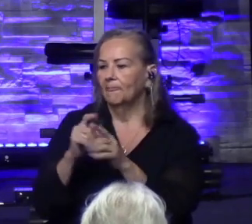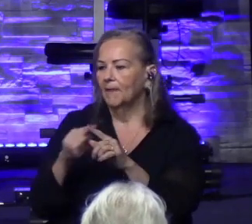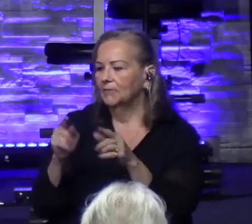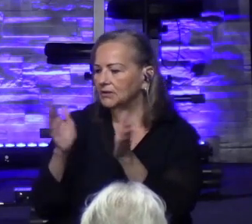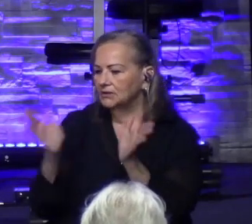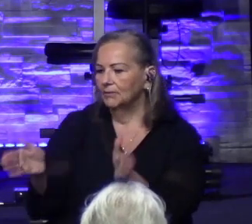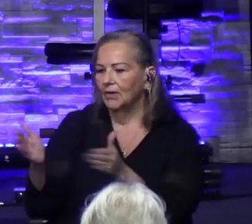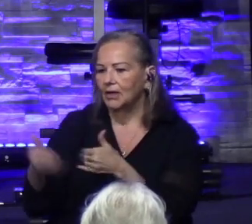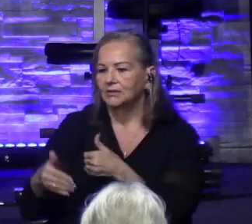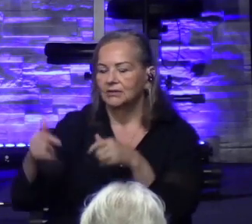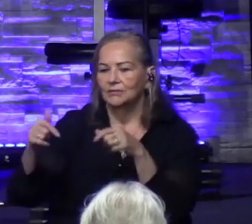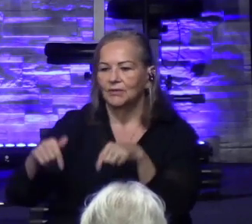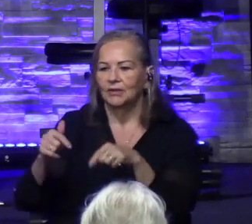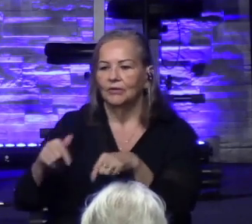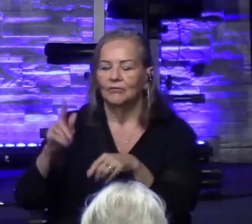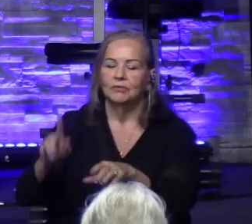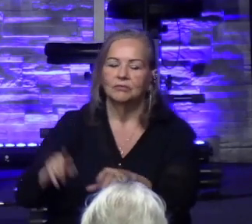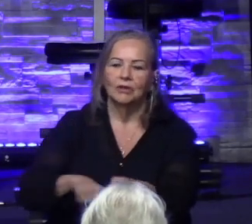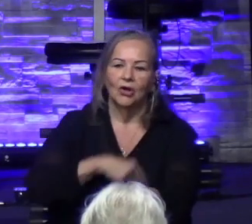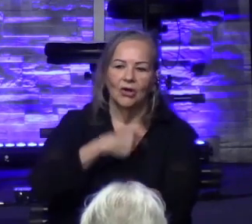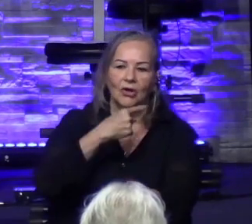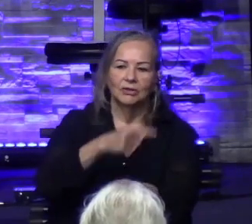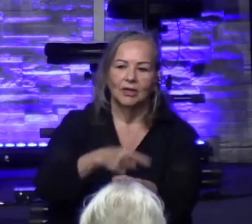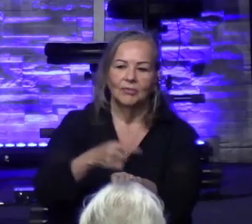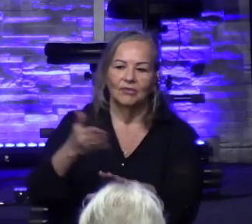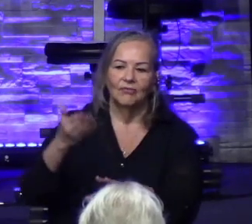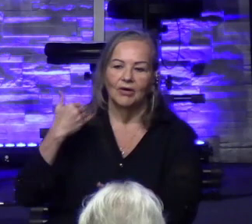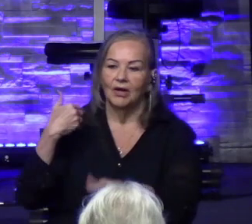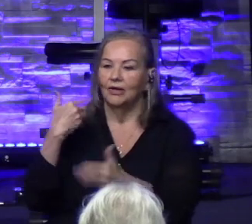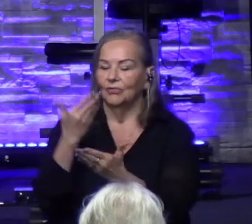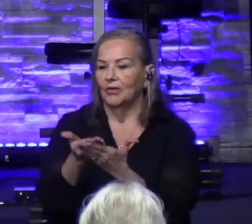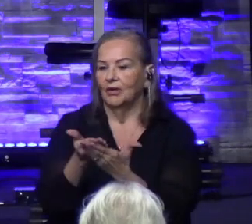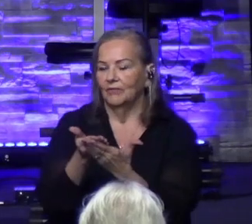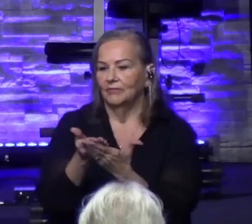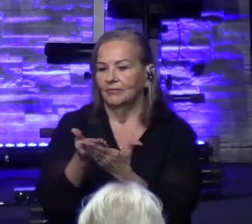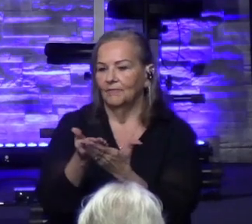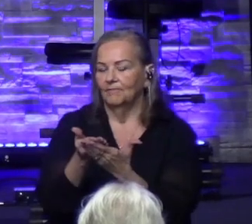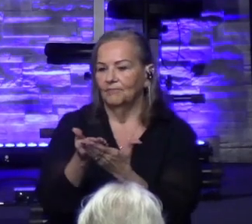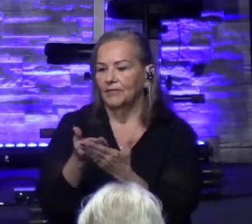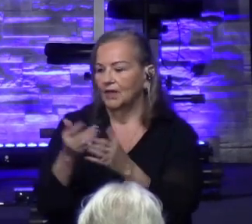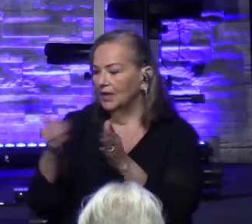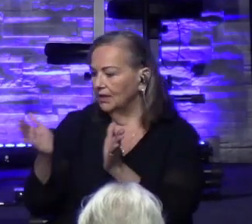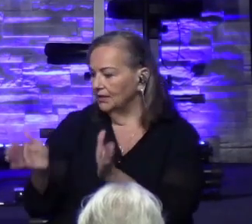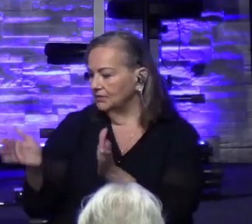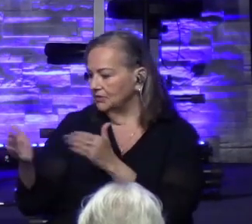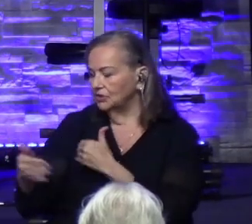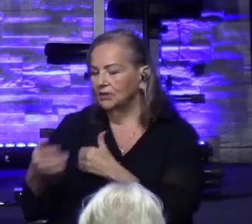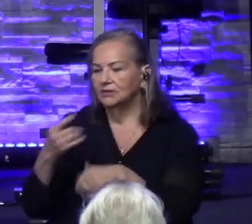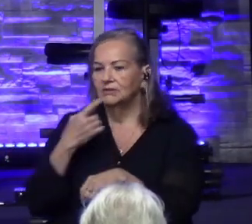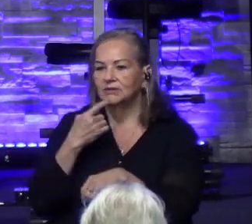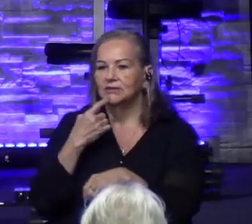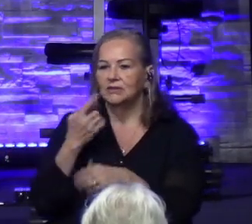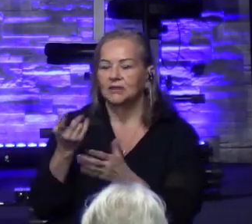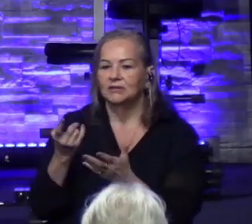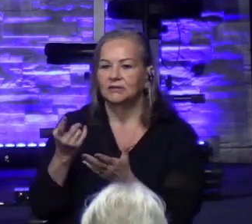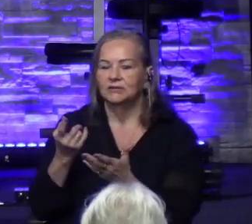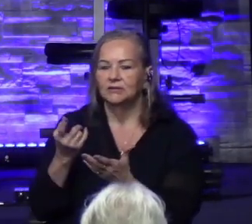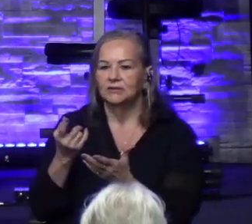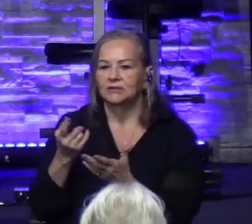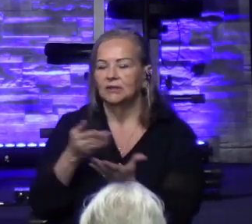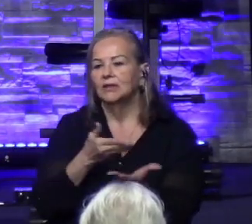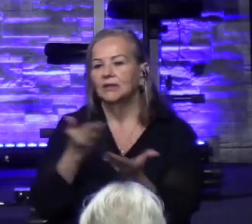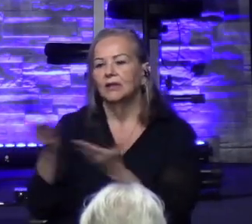that's been in this church for I don't know how long. It was here before I got here. And it's a chest that says, hey, come and put our